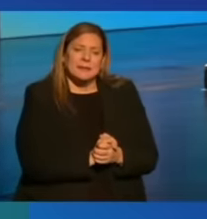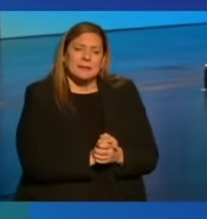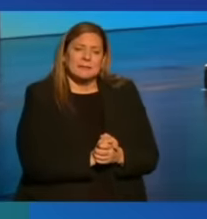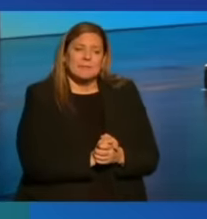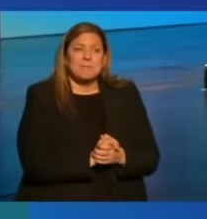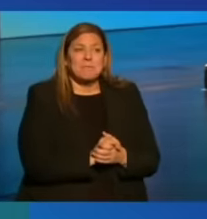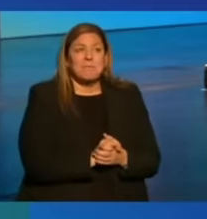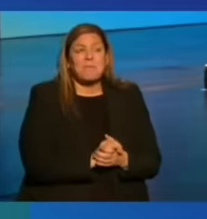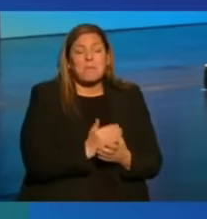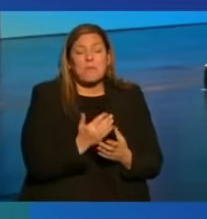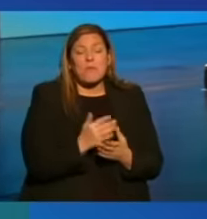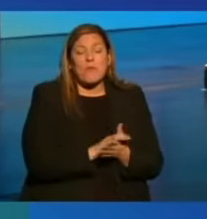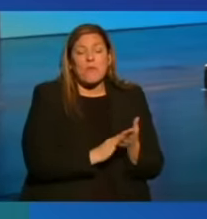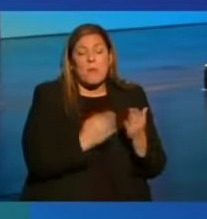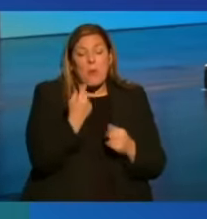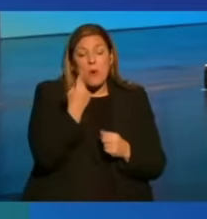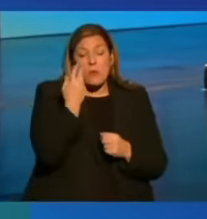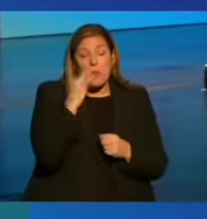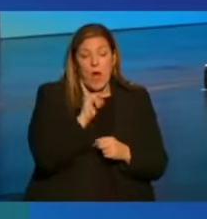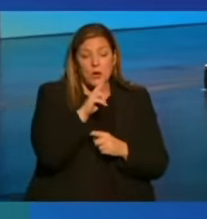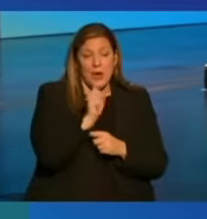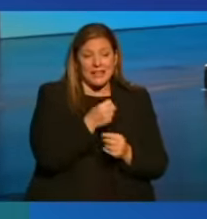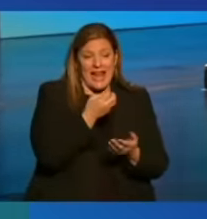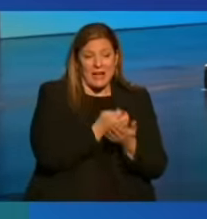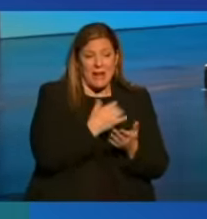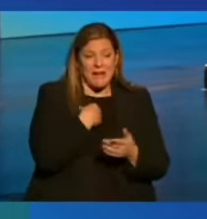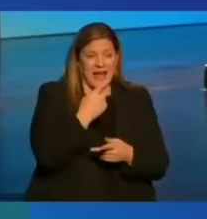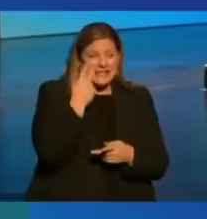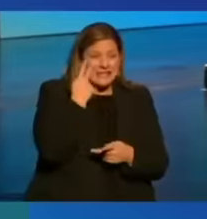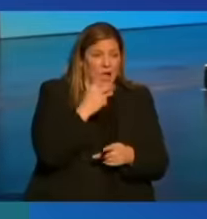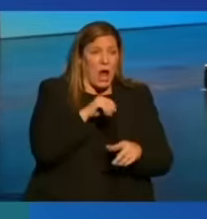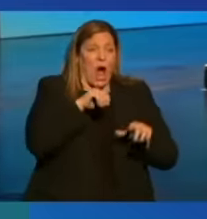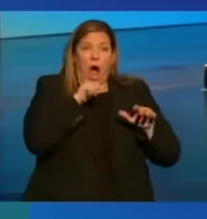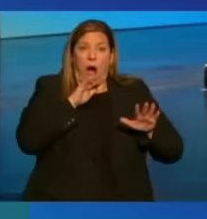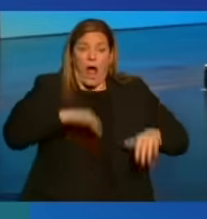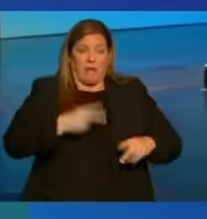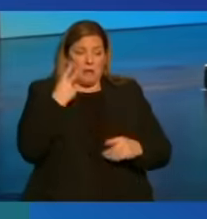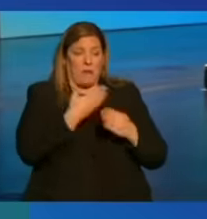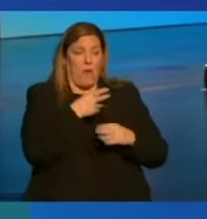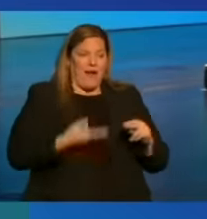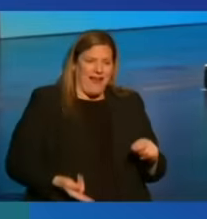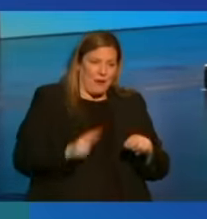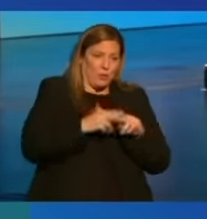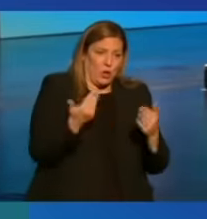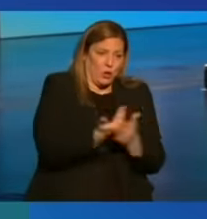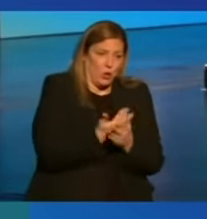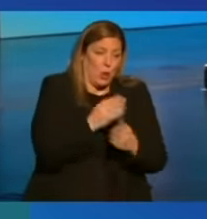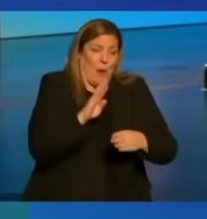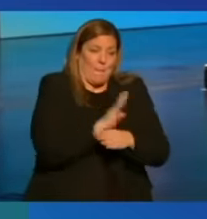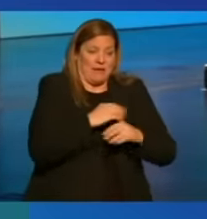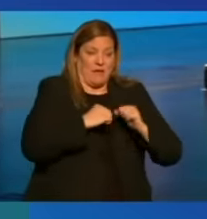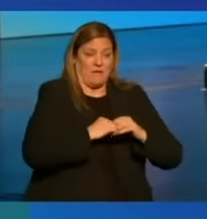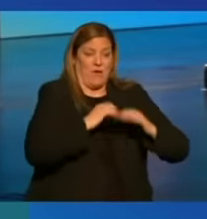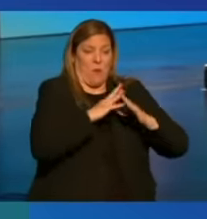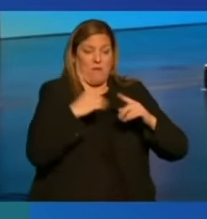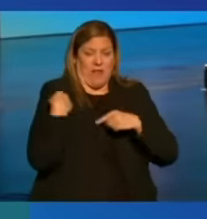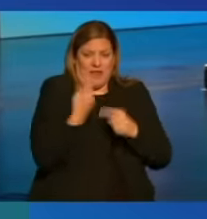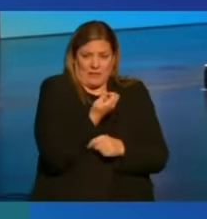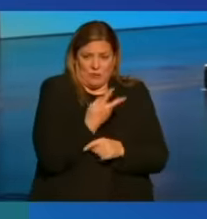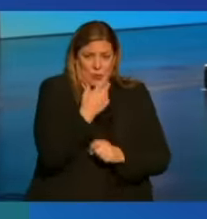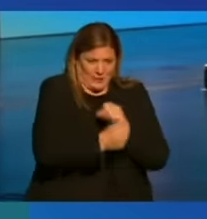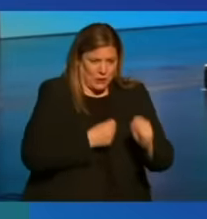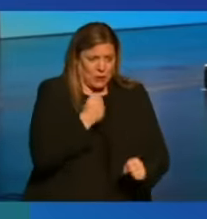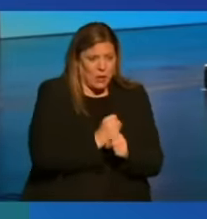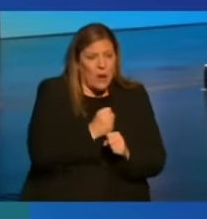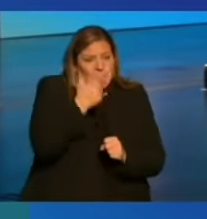Maybe one of the reasons why the U.S. economy has actually seen an unprecedented increase in new business formation over the past couple years.